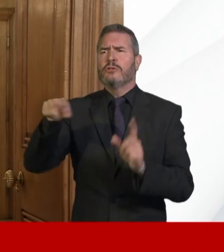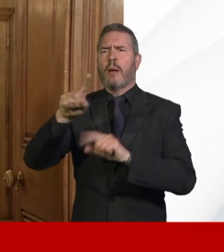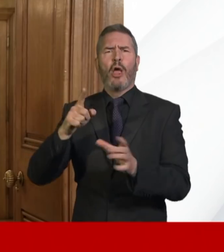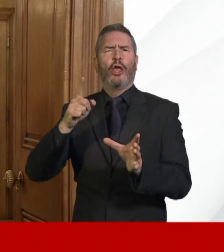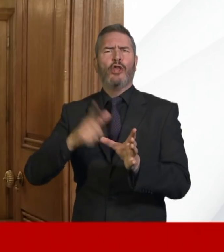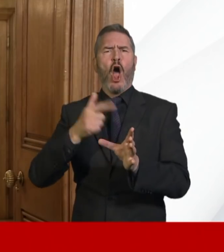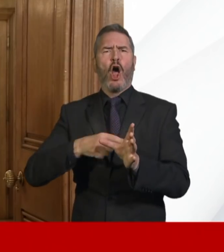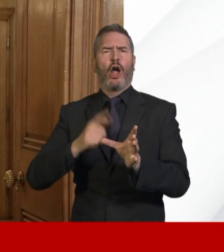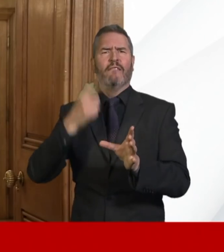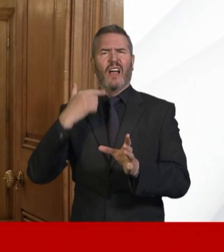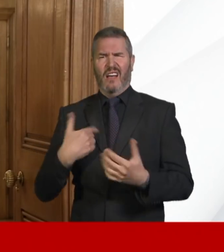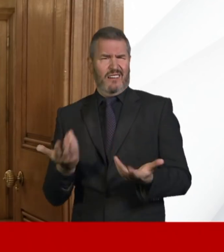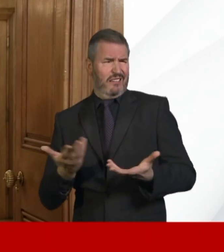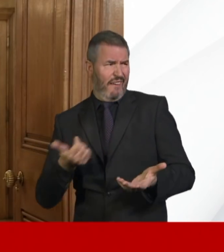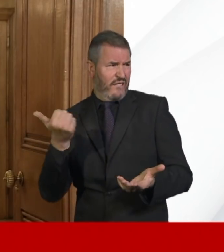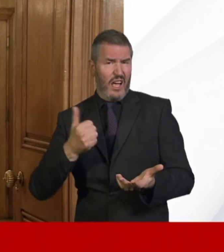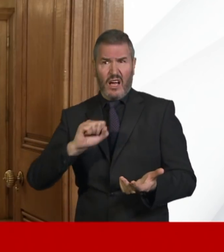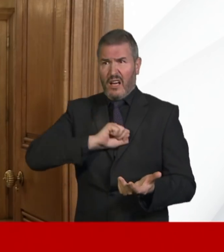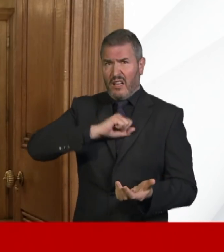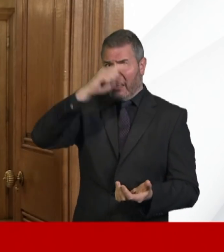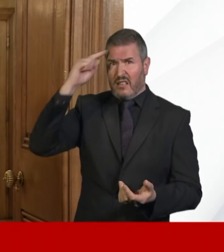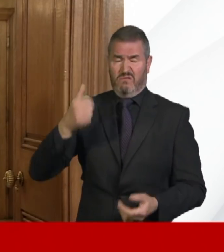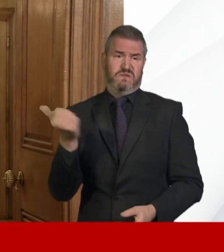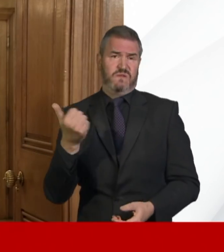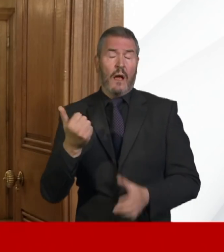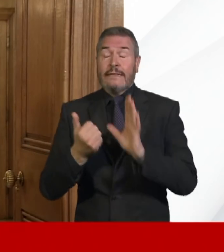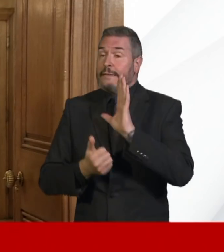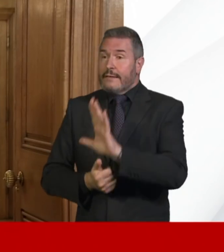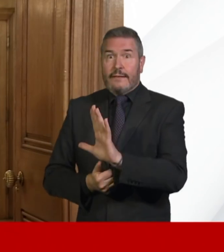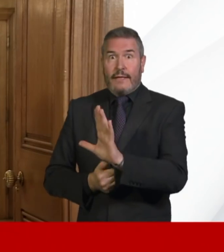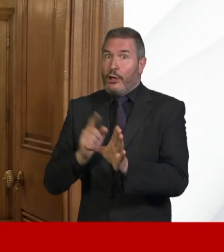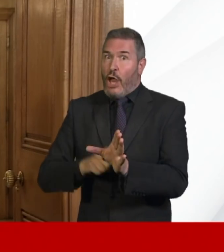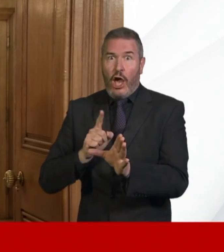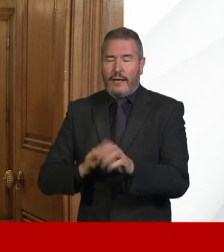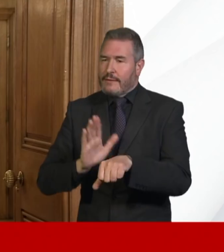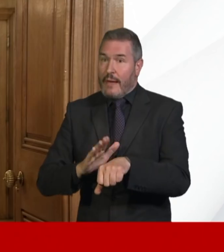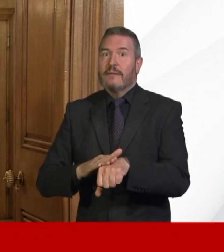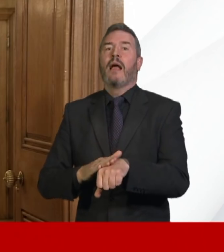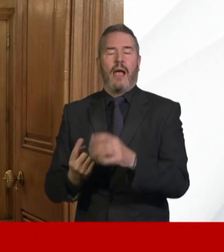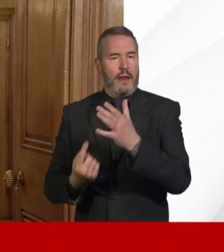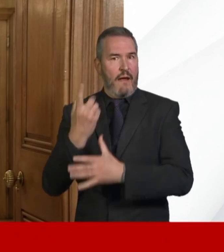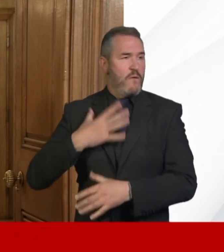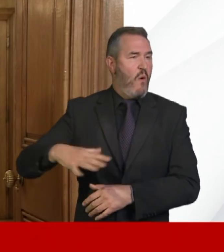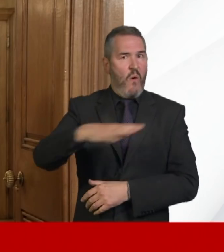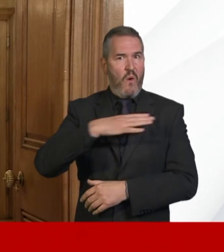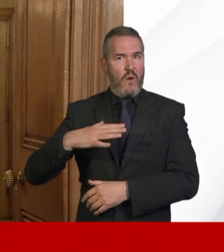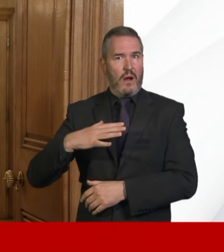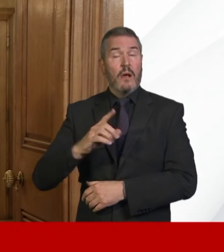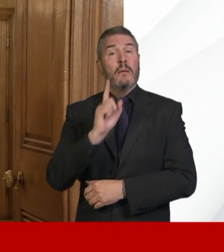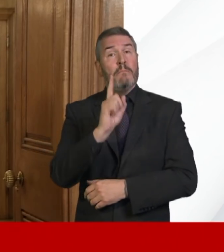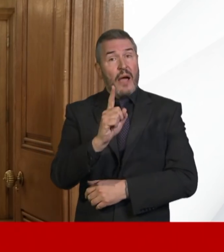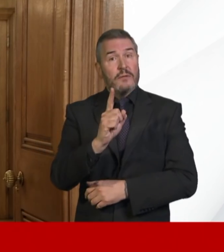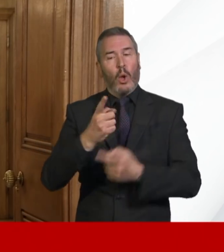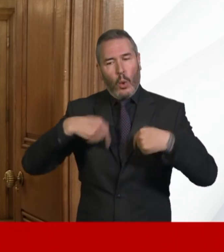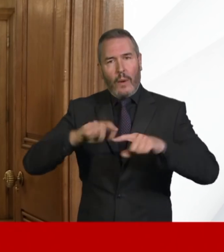are invincible. That isn't correct. The virus affects all of us. But each of us has the